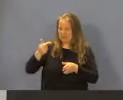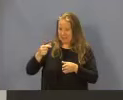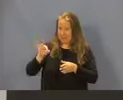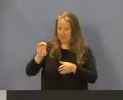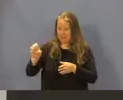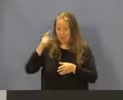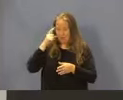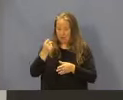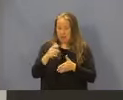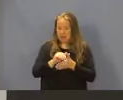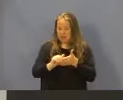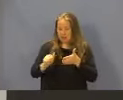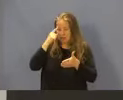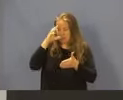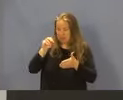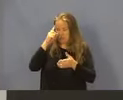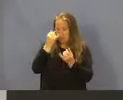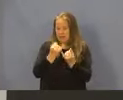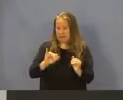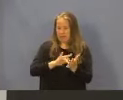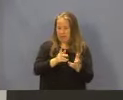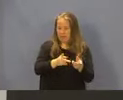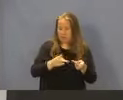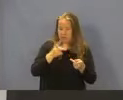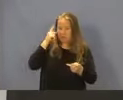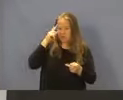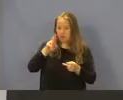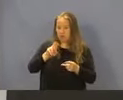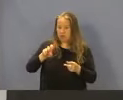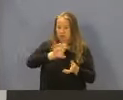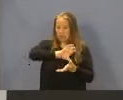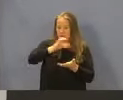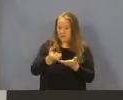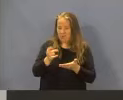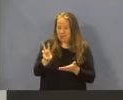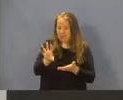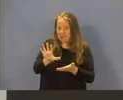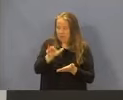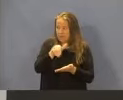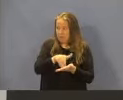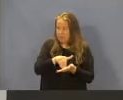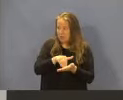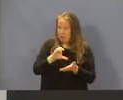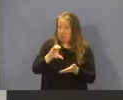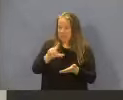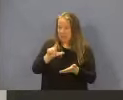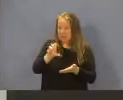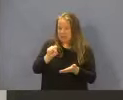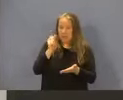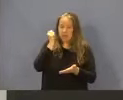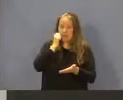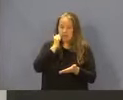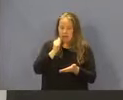for independent pharmacies, with a prescription claim volume of 65,000 claims per year.